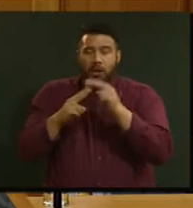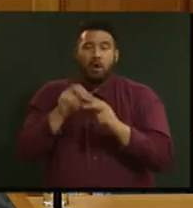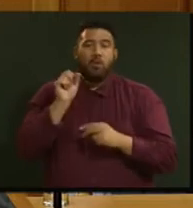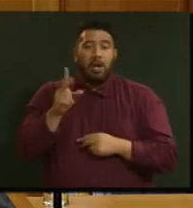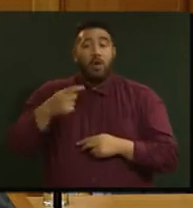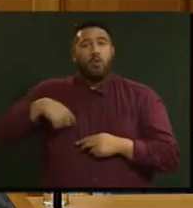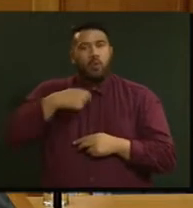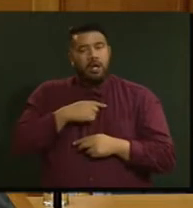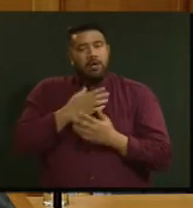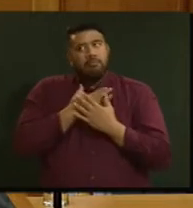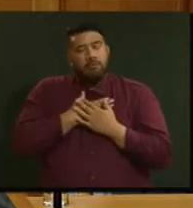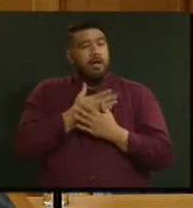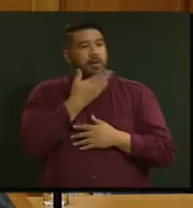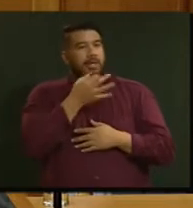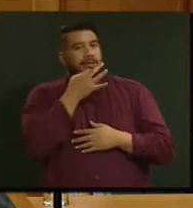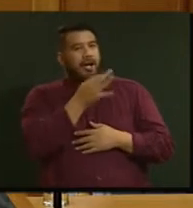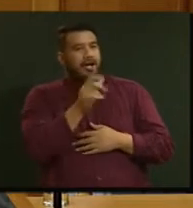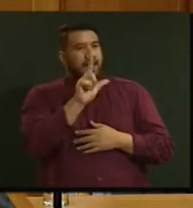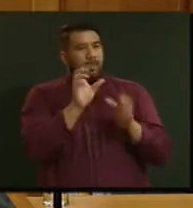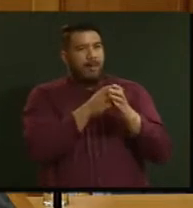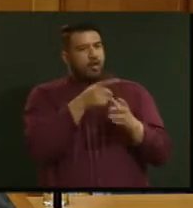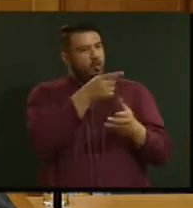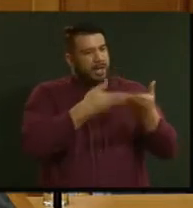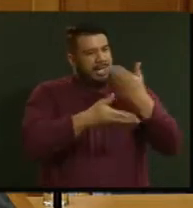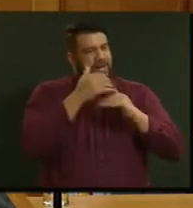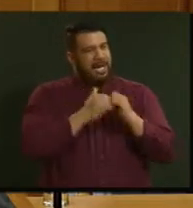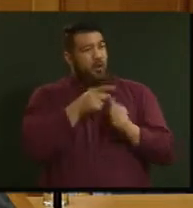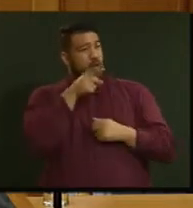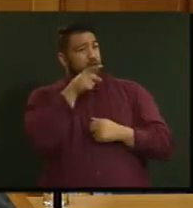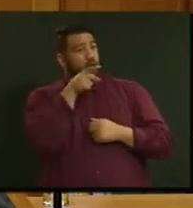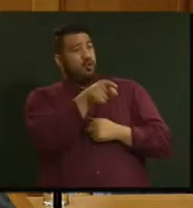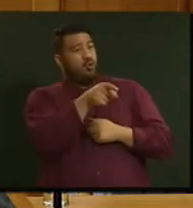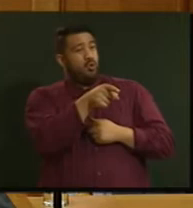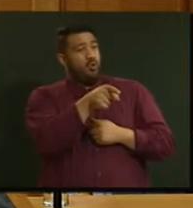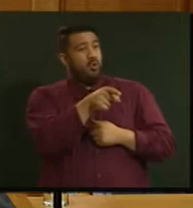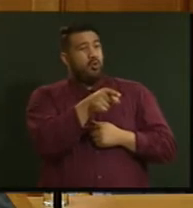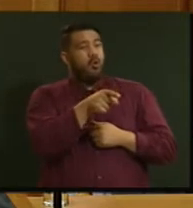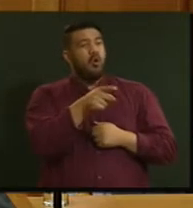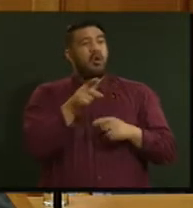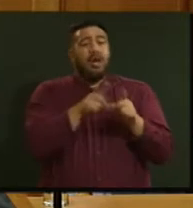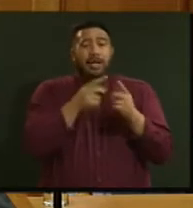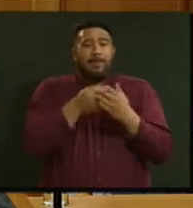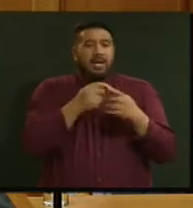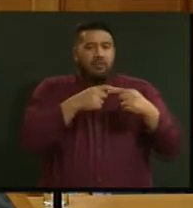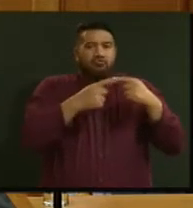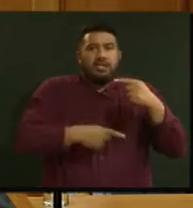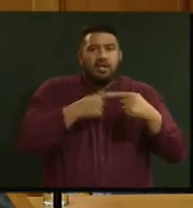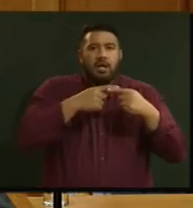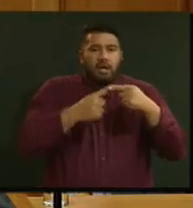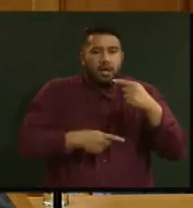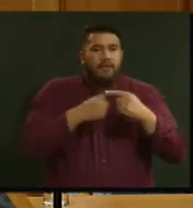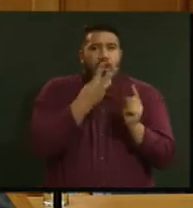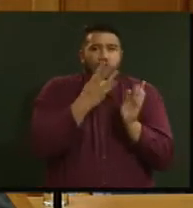the Labor Party to explain how it can possibly recycle the money every three months